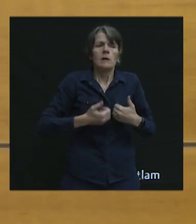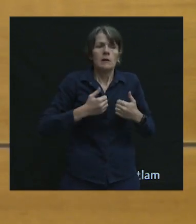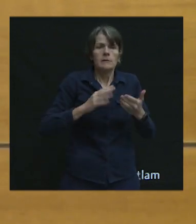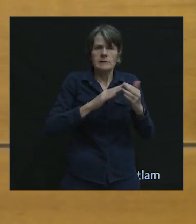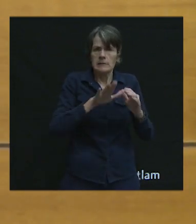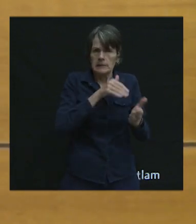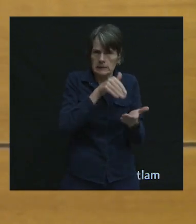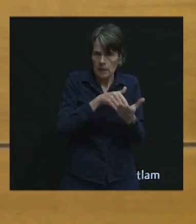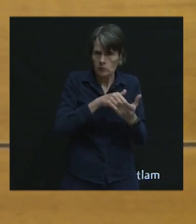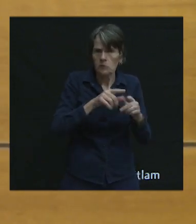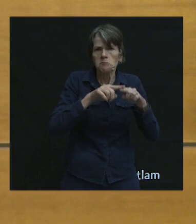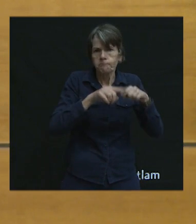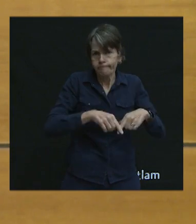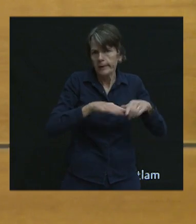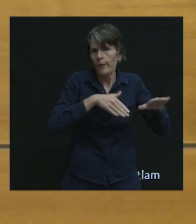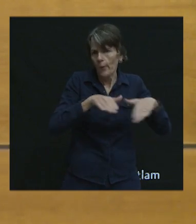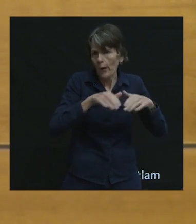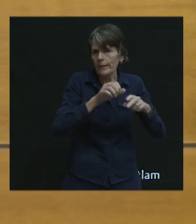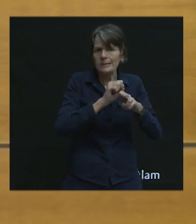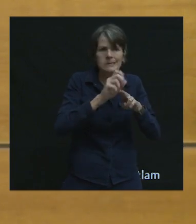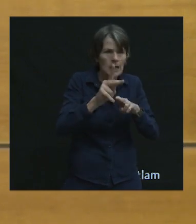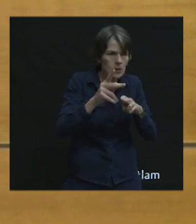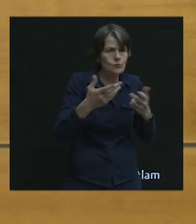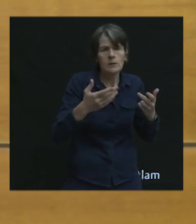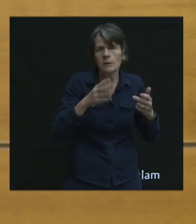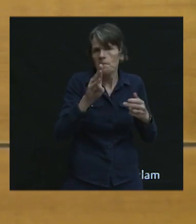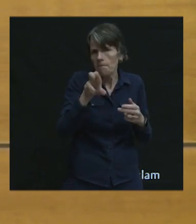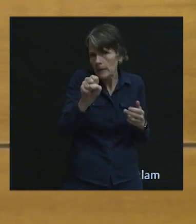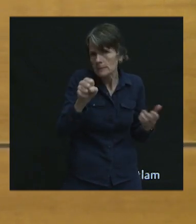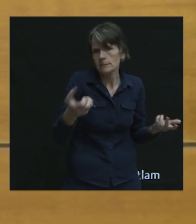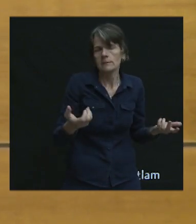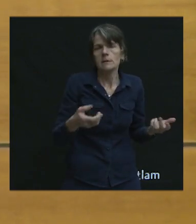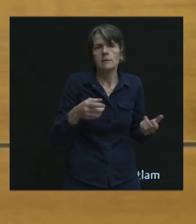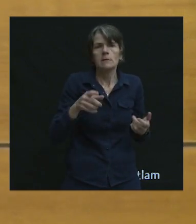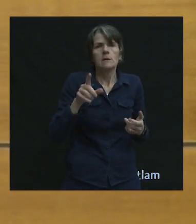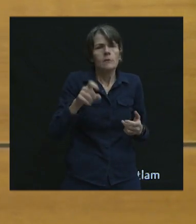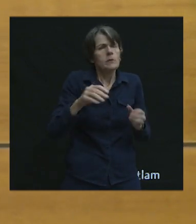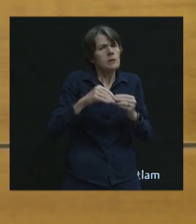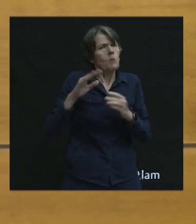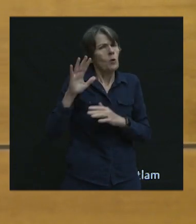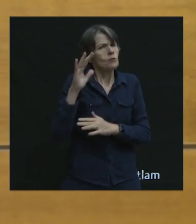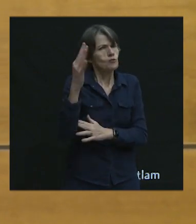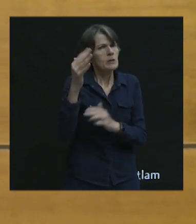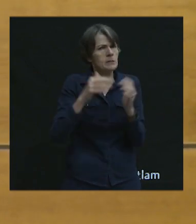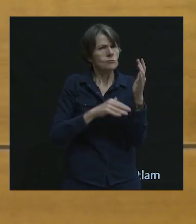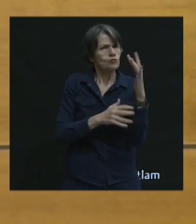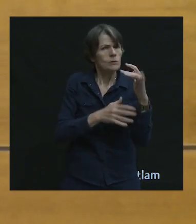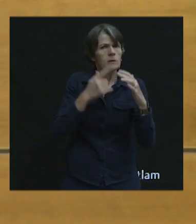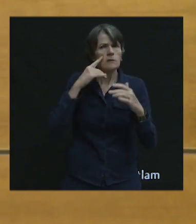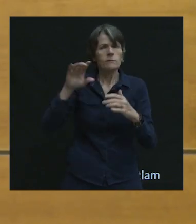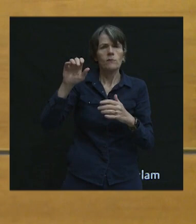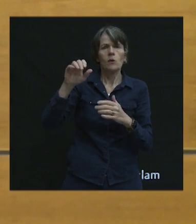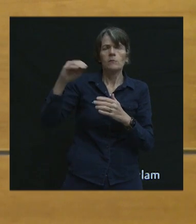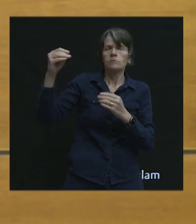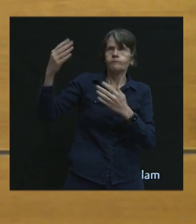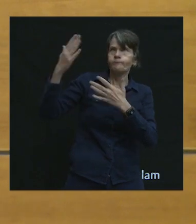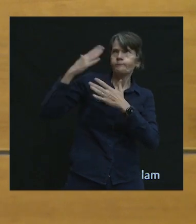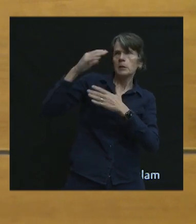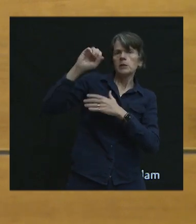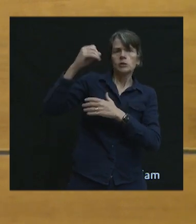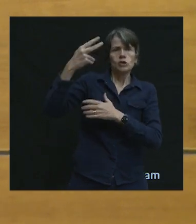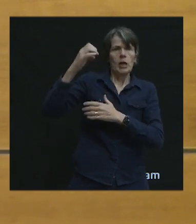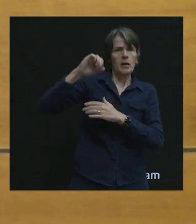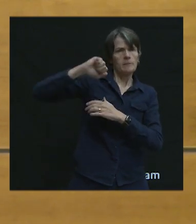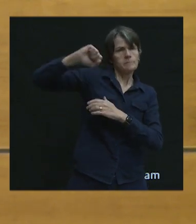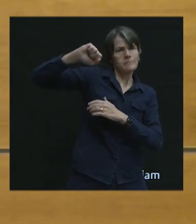rely on walking, sky train and transit. We need more trees and vegetation for shade along streets to facilitate